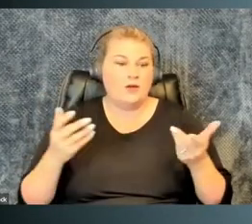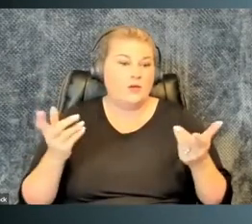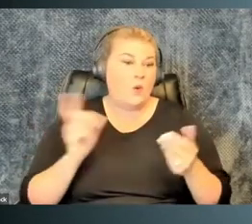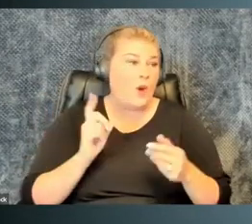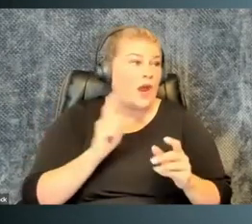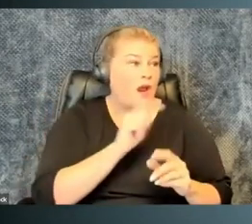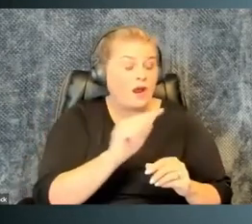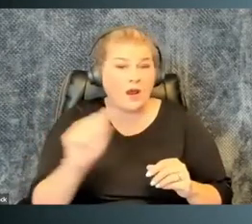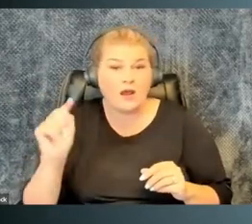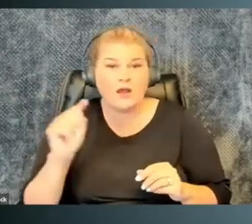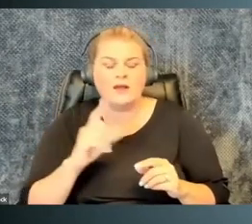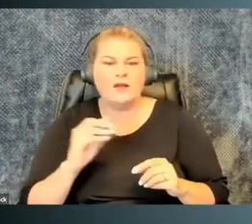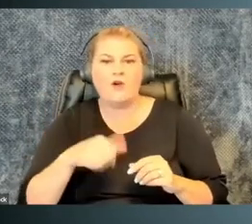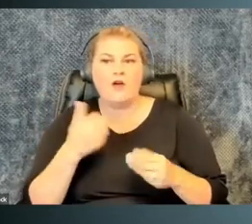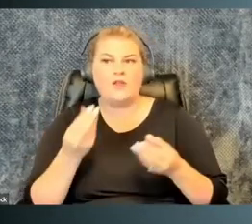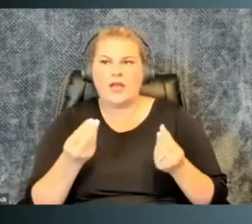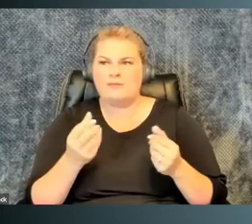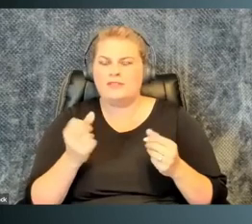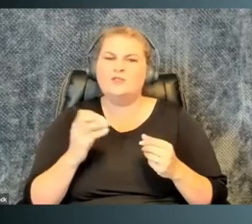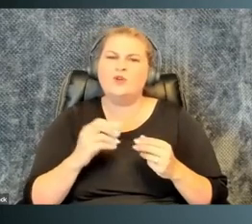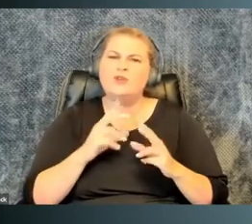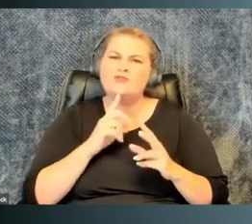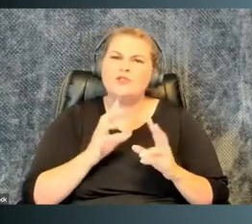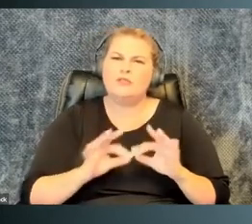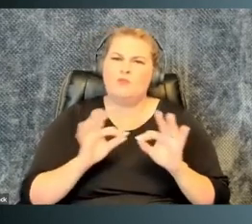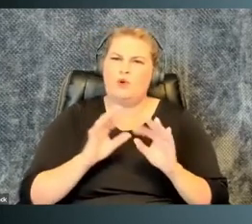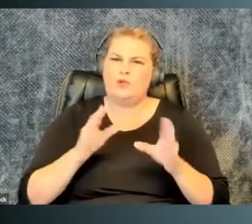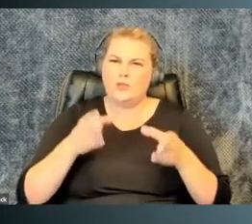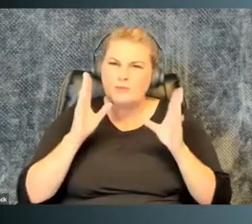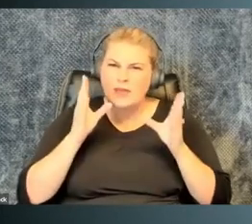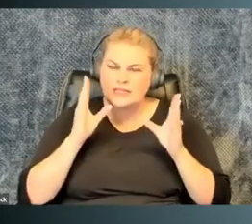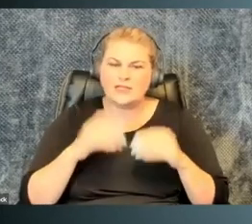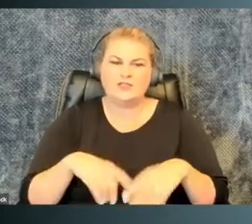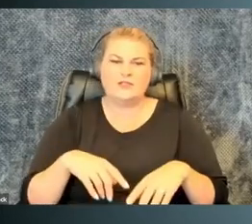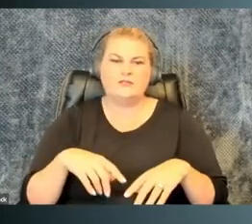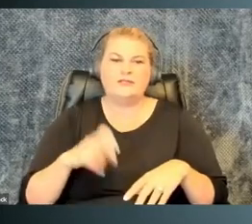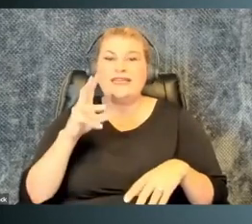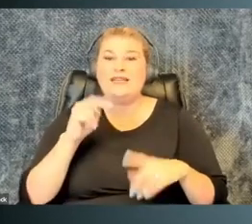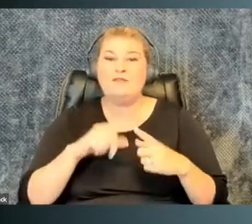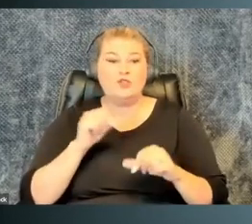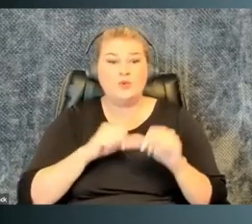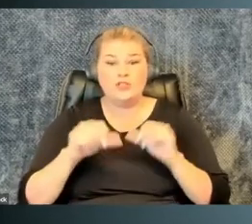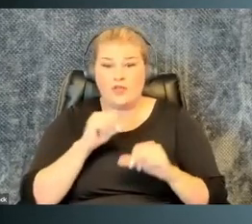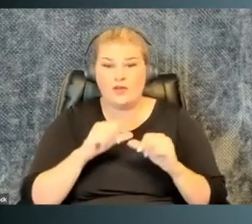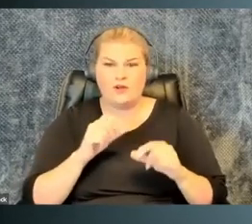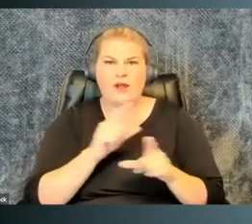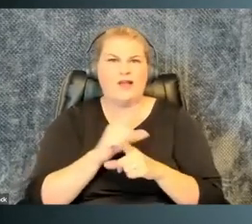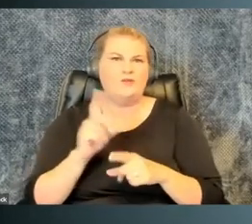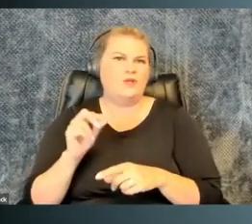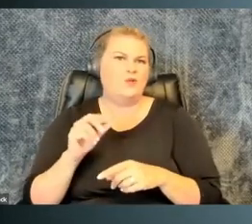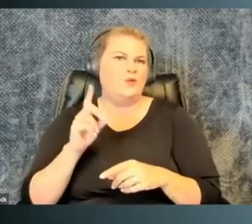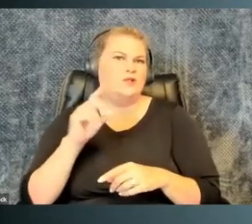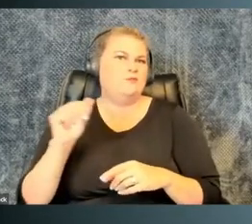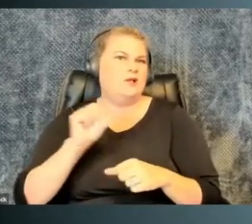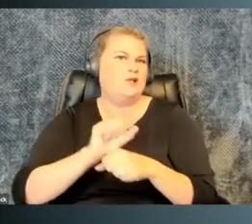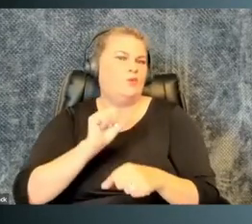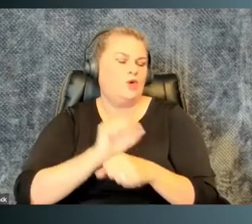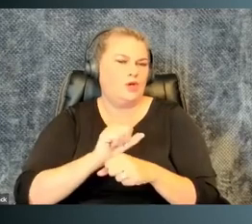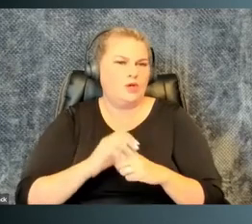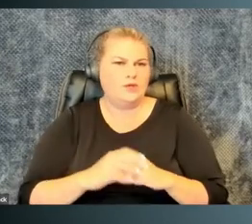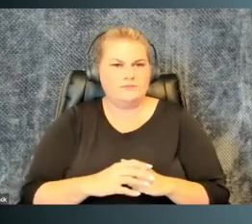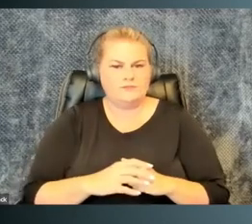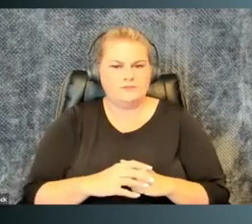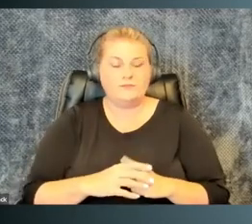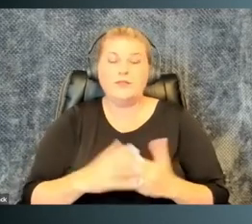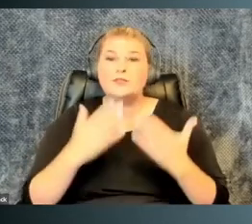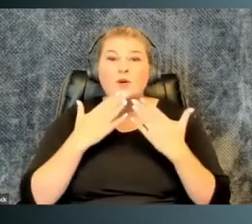where I am and at other campuses. And it's really important to keep paying attention even to each other as we do disability